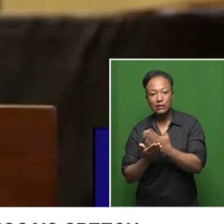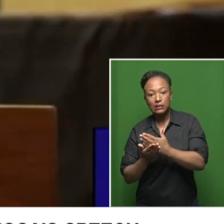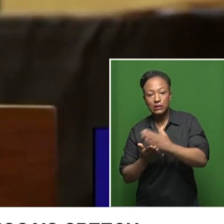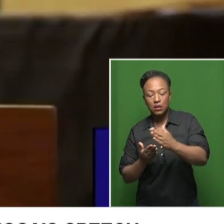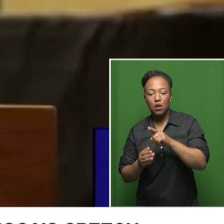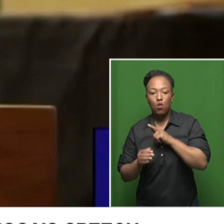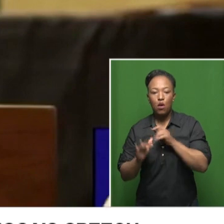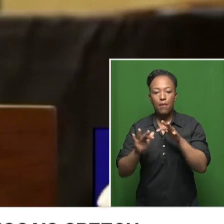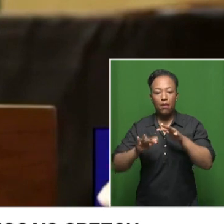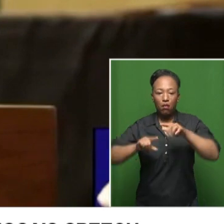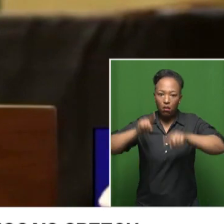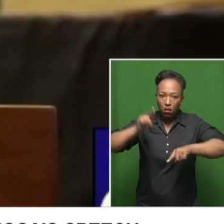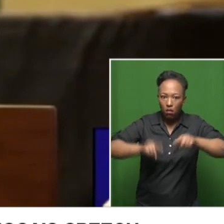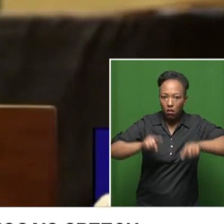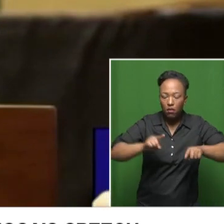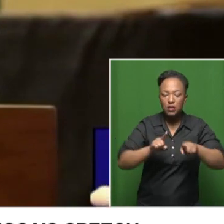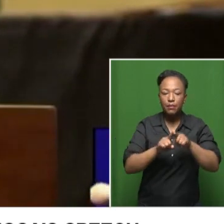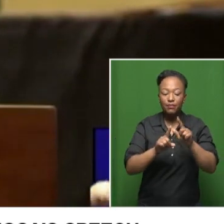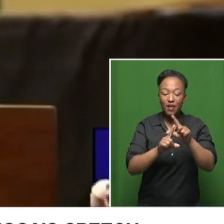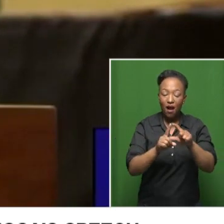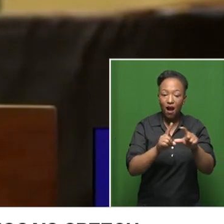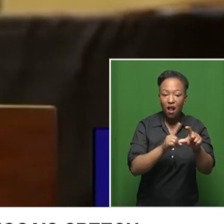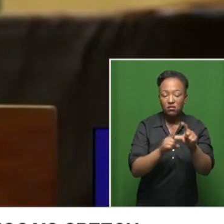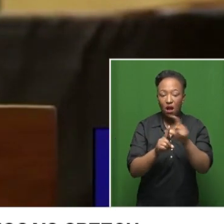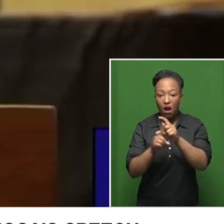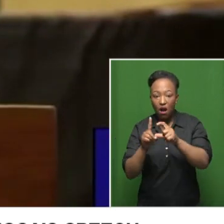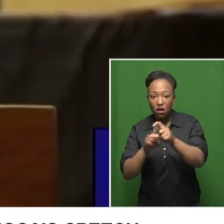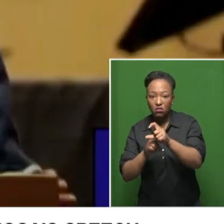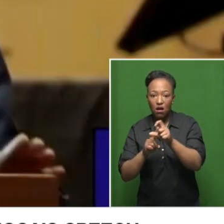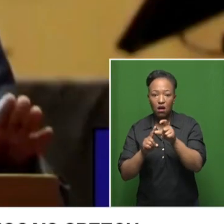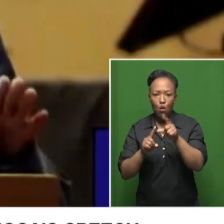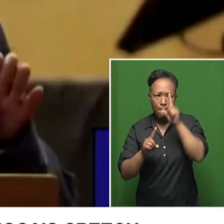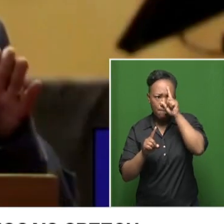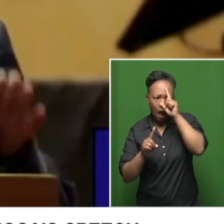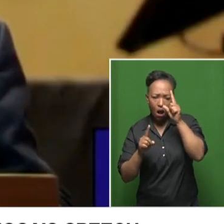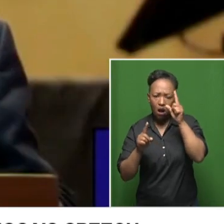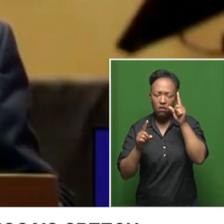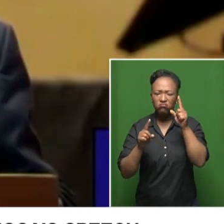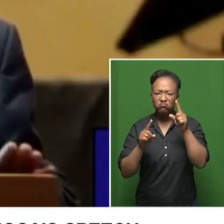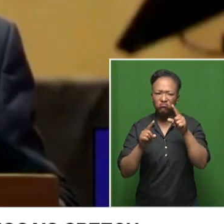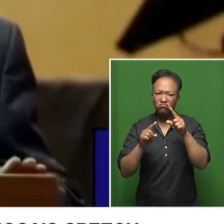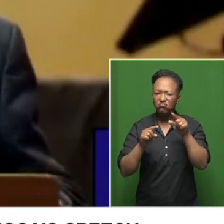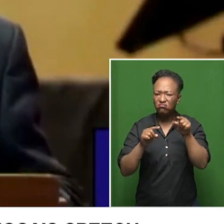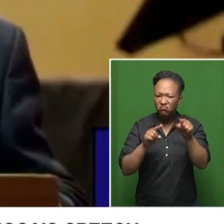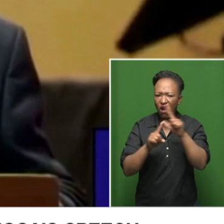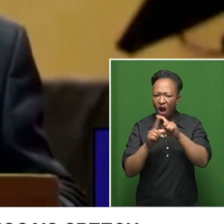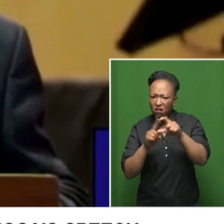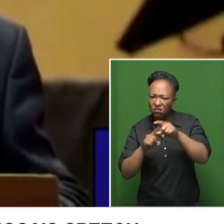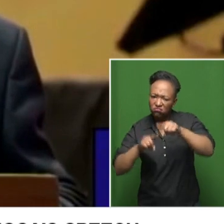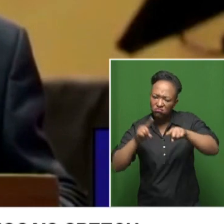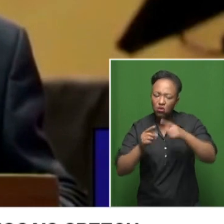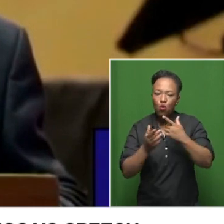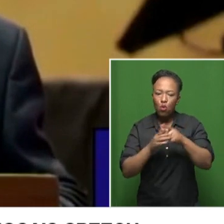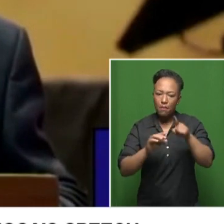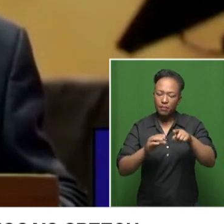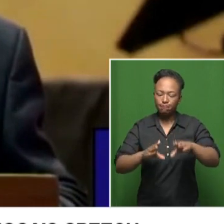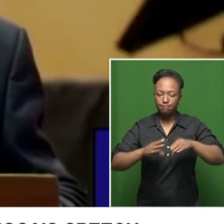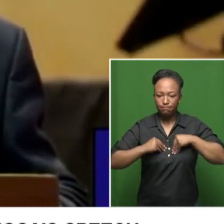people and acknowledging culture and indigenous knowledge. President, you do have a vision,